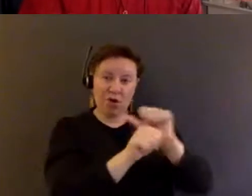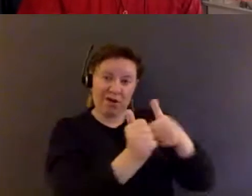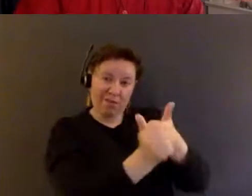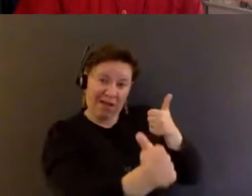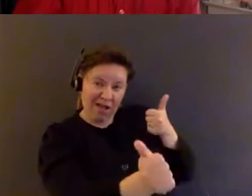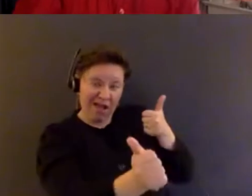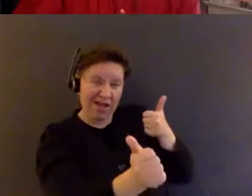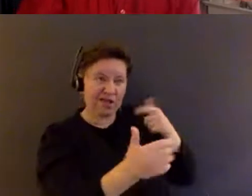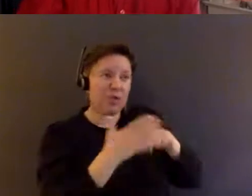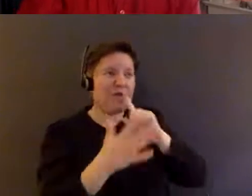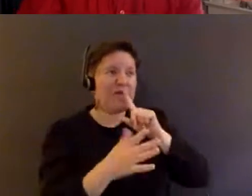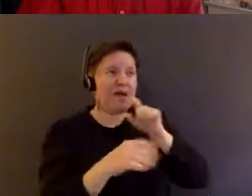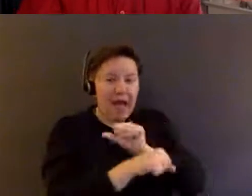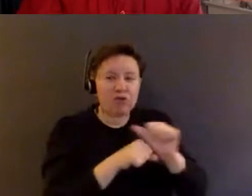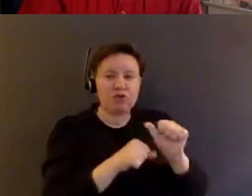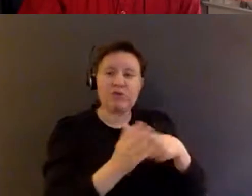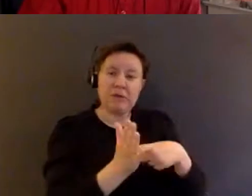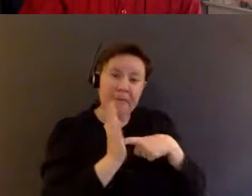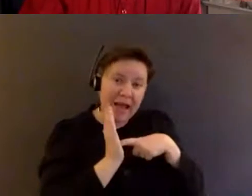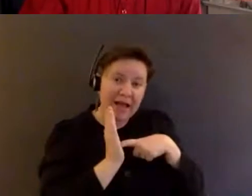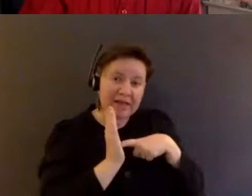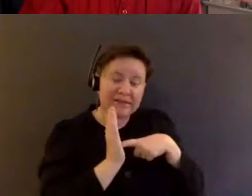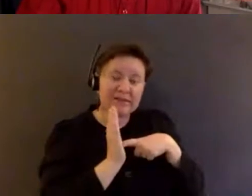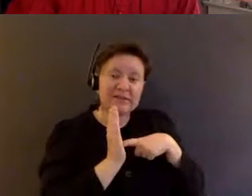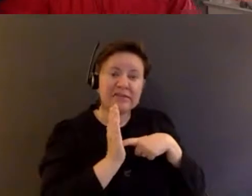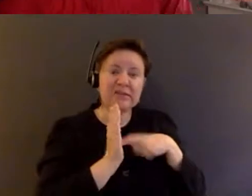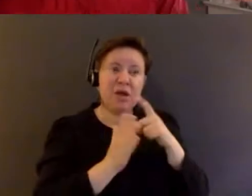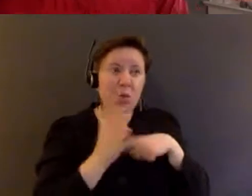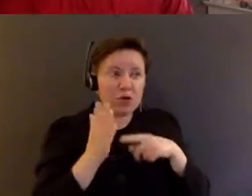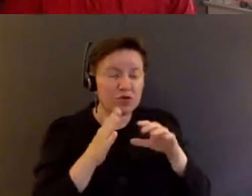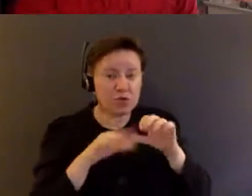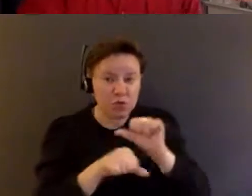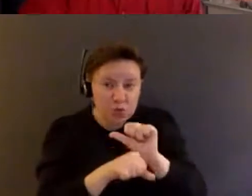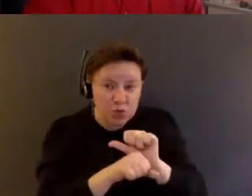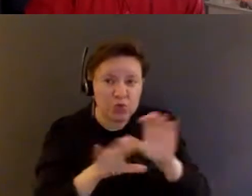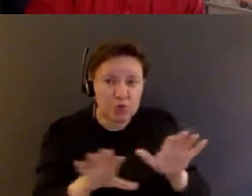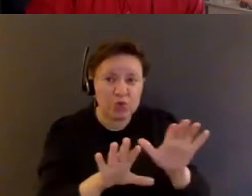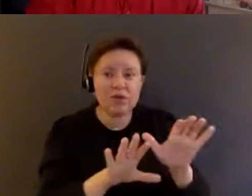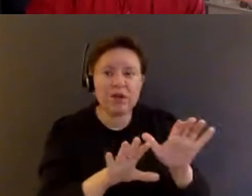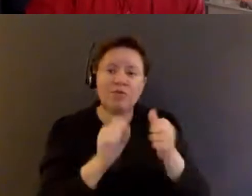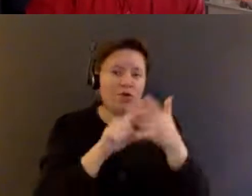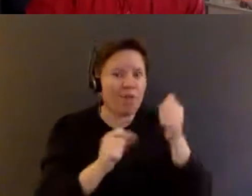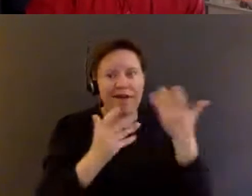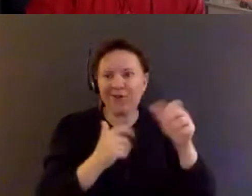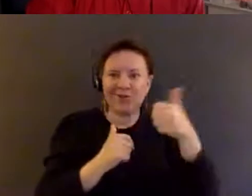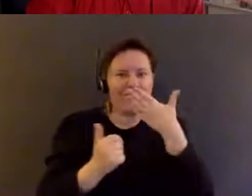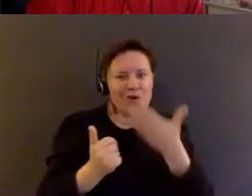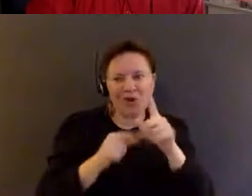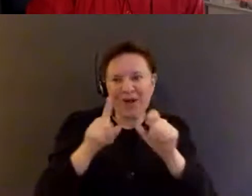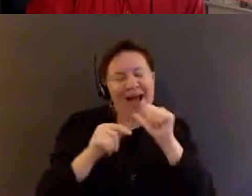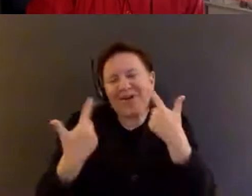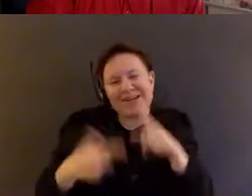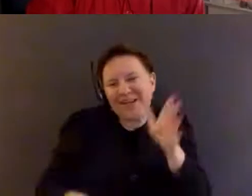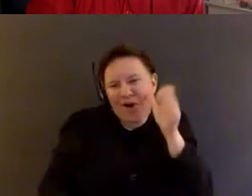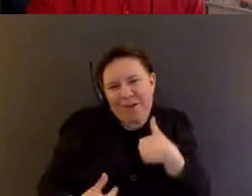what the actual demands are and sort of desegregating, uh, that. So there's so many other good questions though, so I don't need to hear myself.